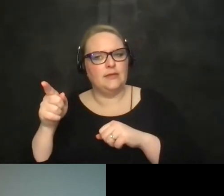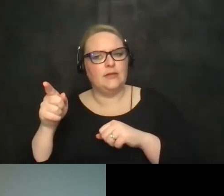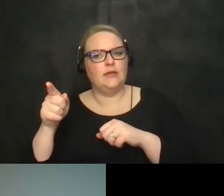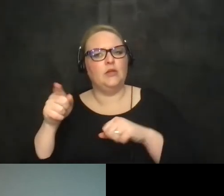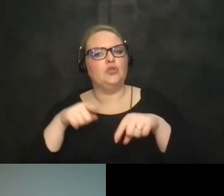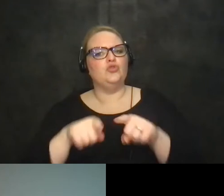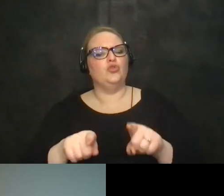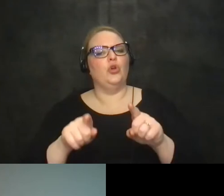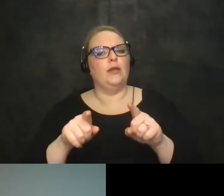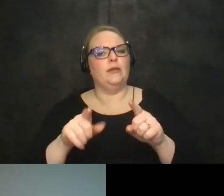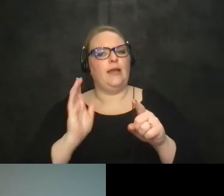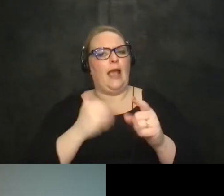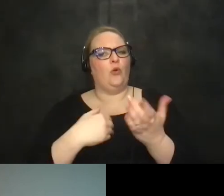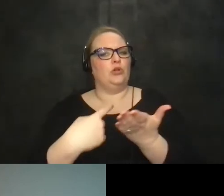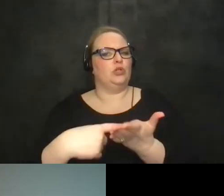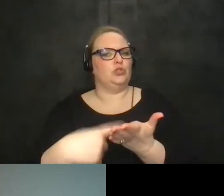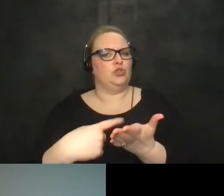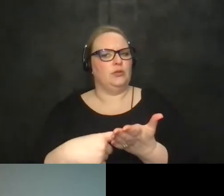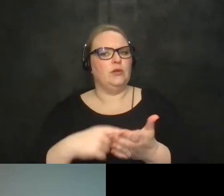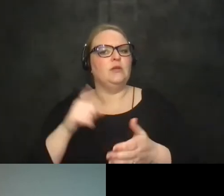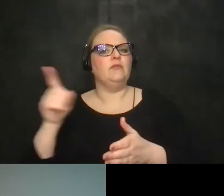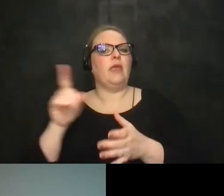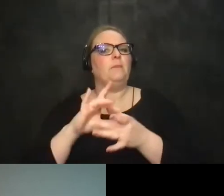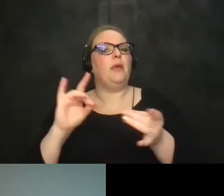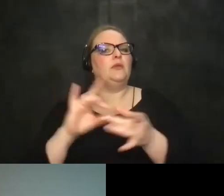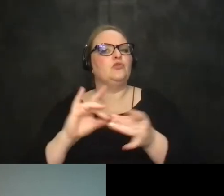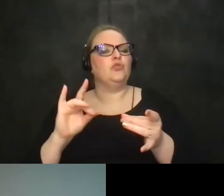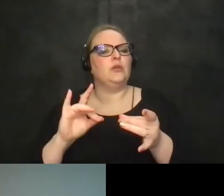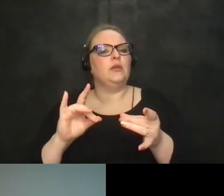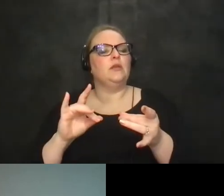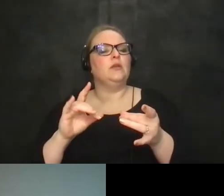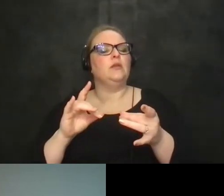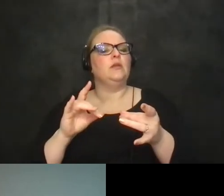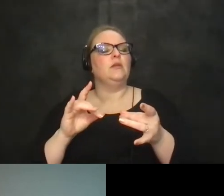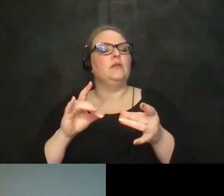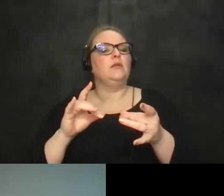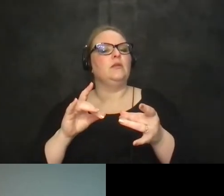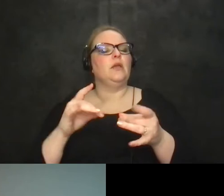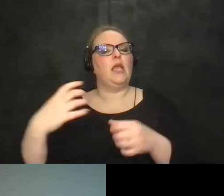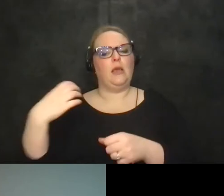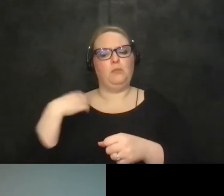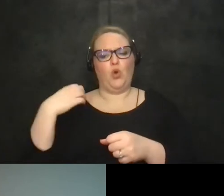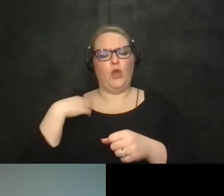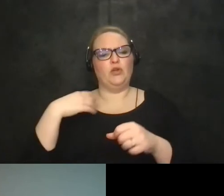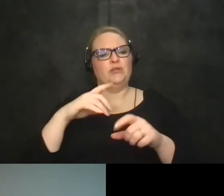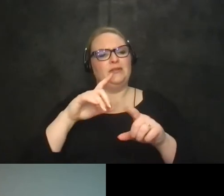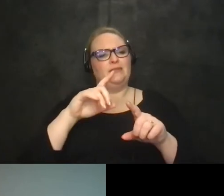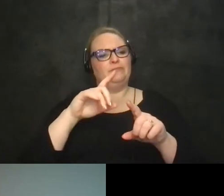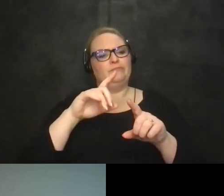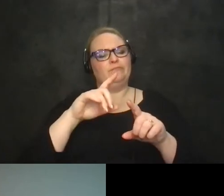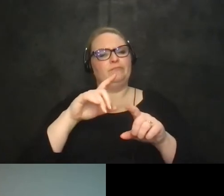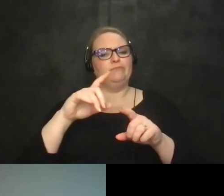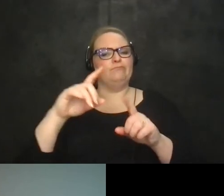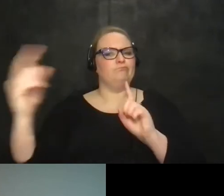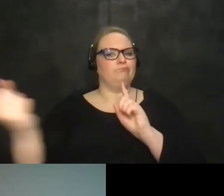during whilst we were talking and saying that you know they've had employers in different sectors approach them um